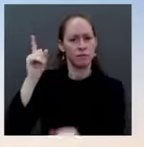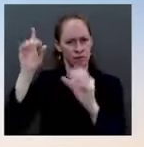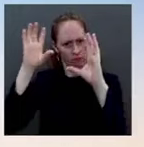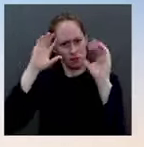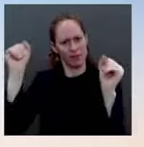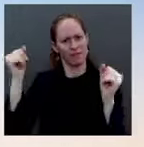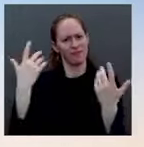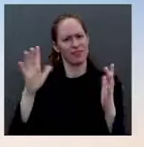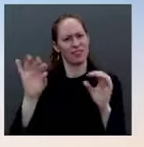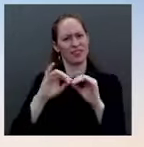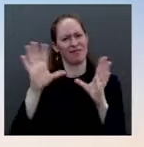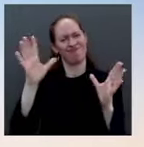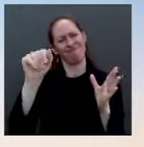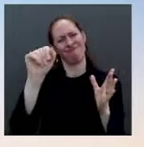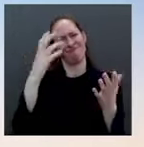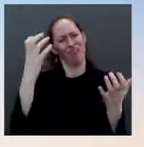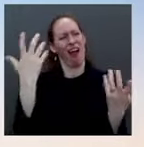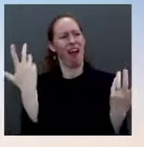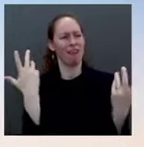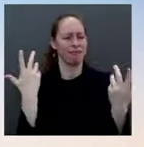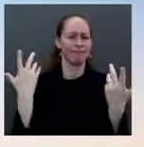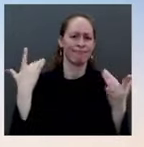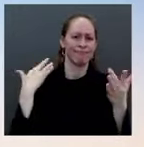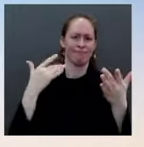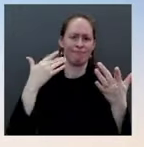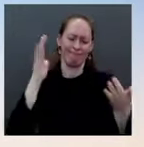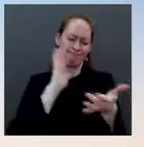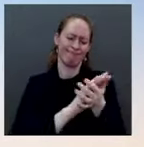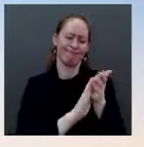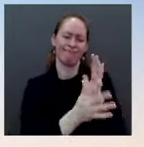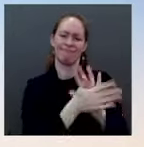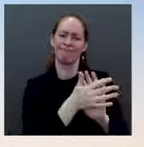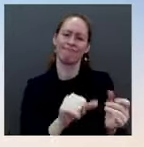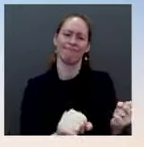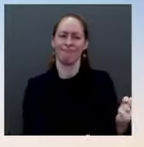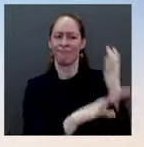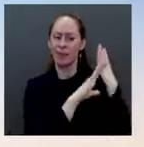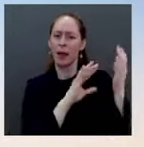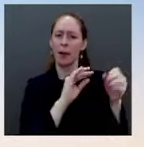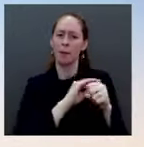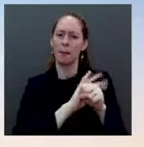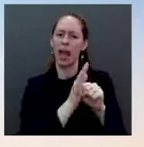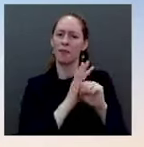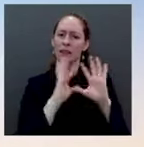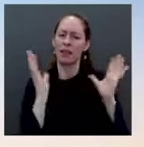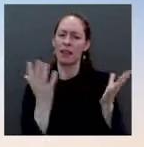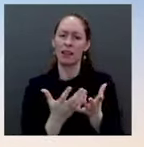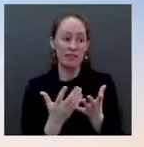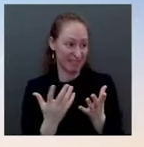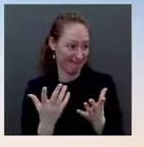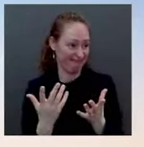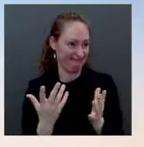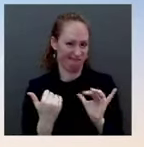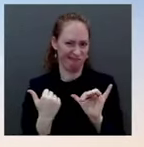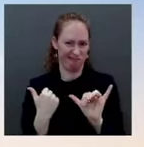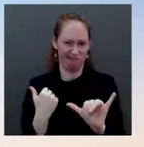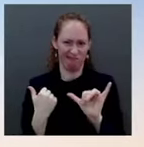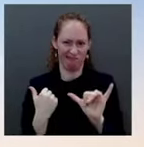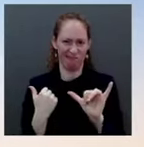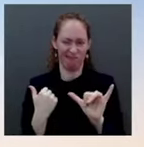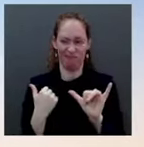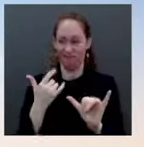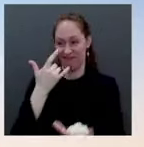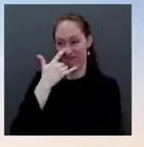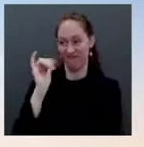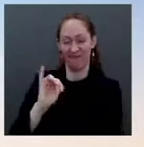here forward, that it's going to become endemic? Well, of course, the President's ultimate goal continues to be to defeat the virus. But what